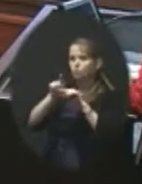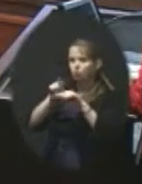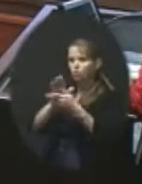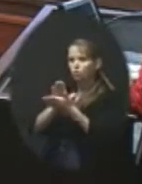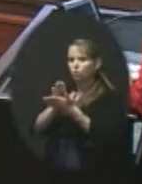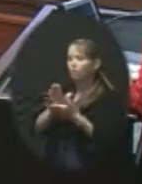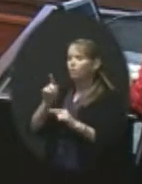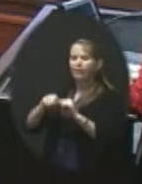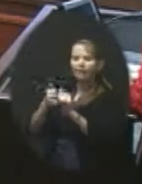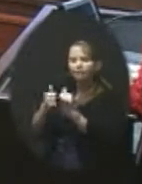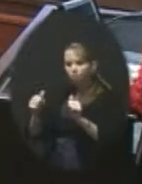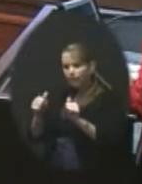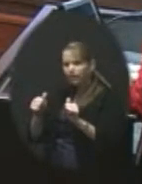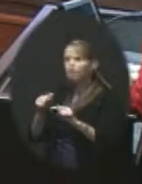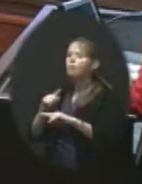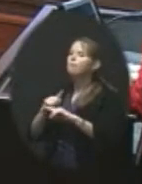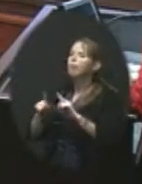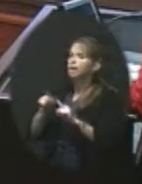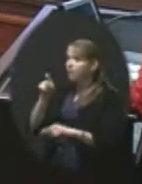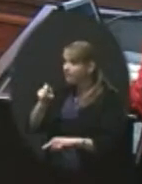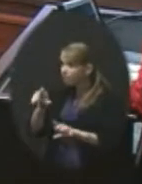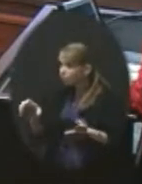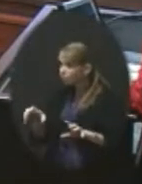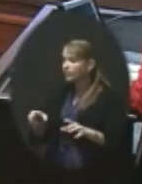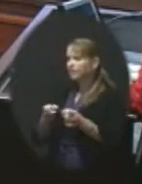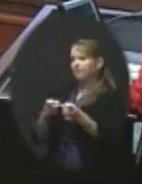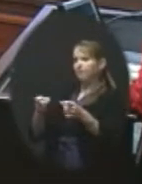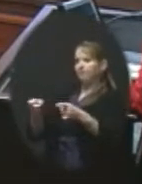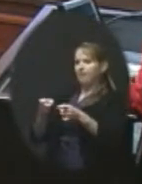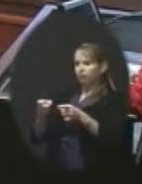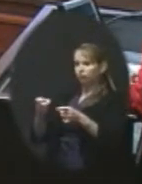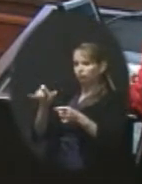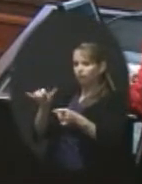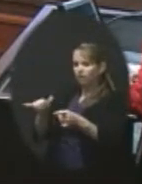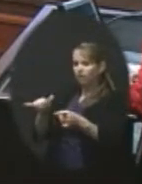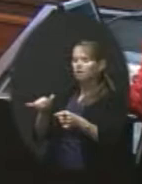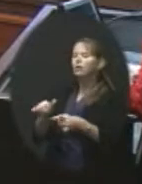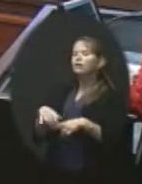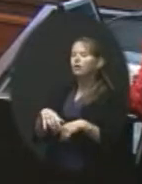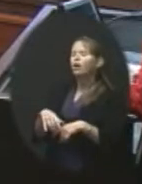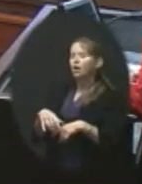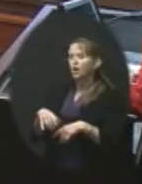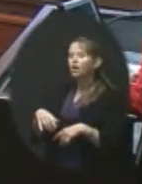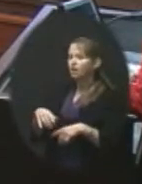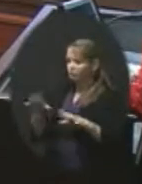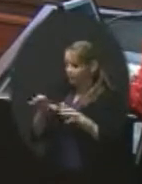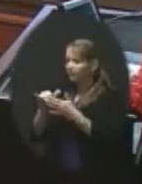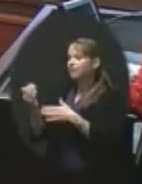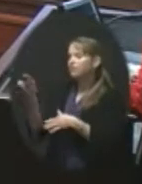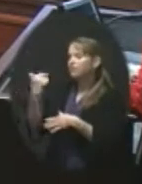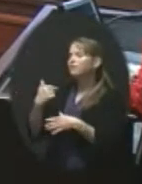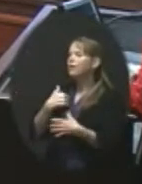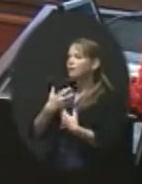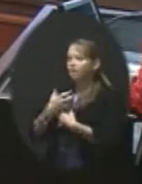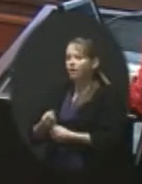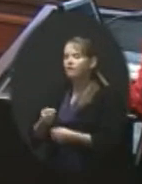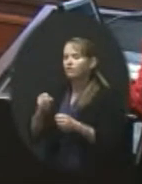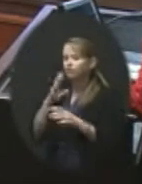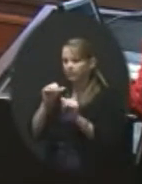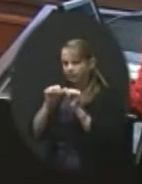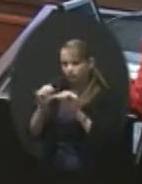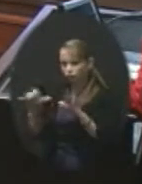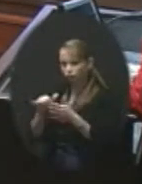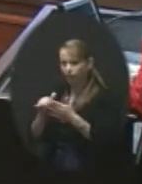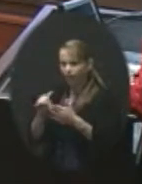What we have to do is we have to manage it. And that's what we've always done in the past. And I have all the confidence that we'll do that in the future. A gentleman